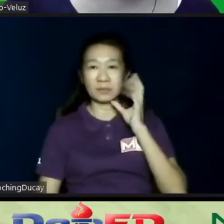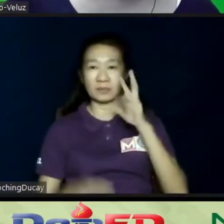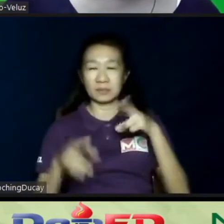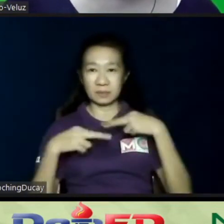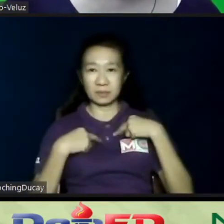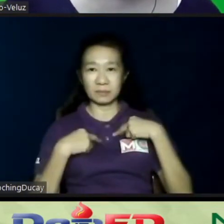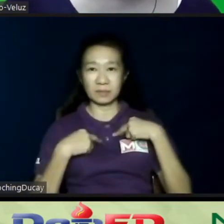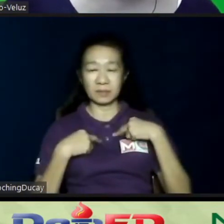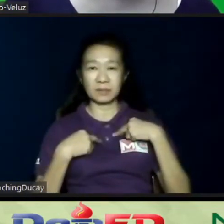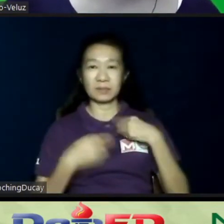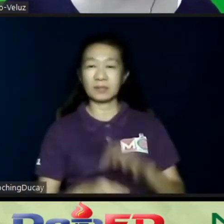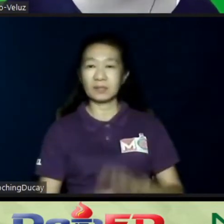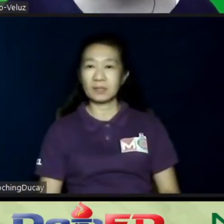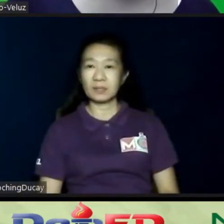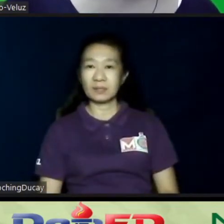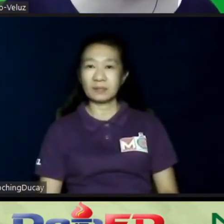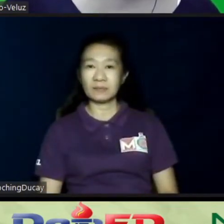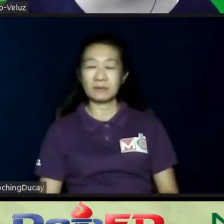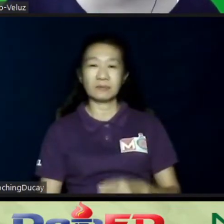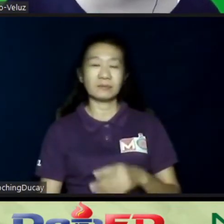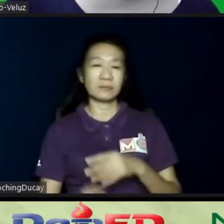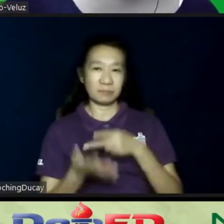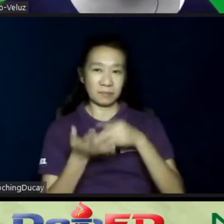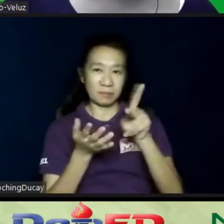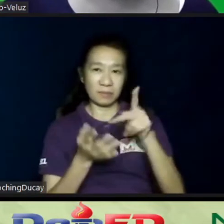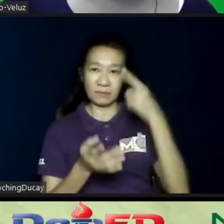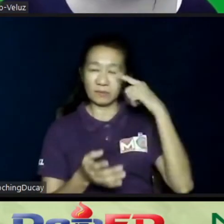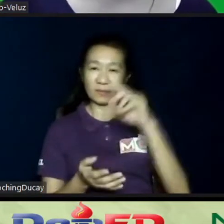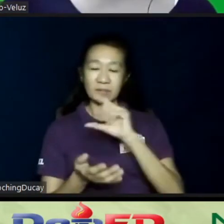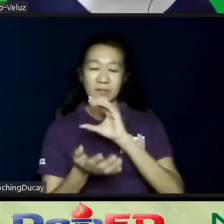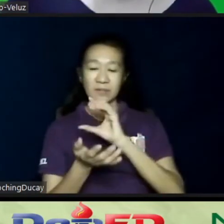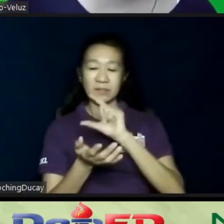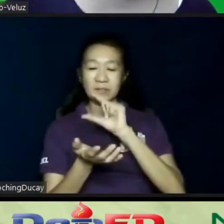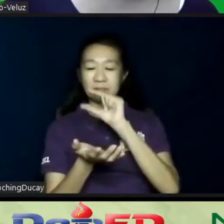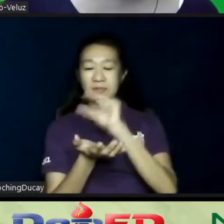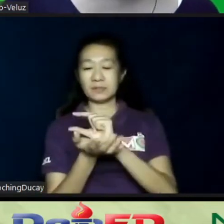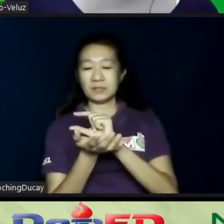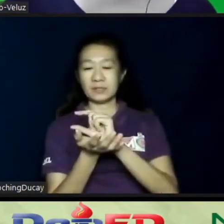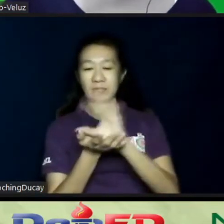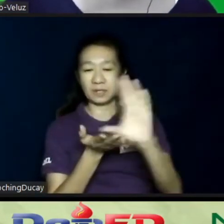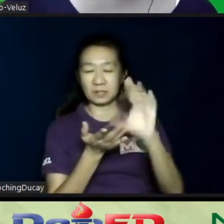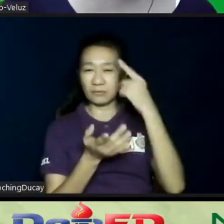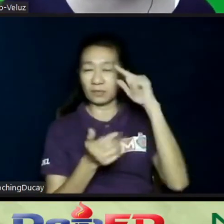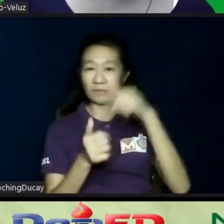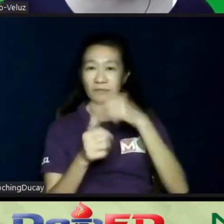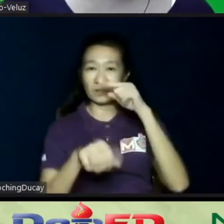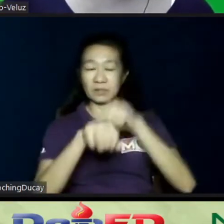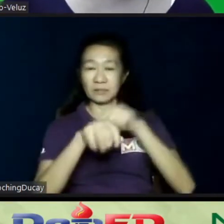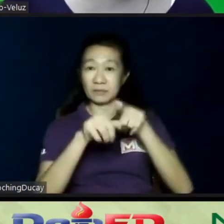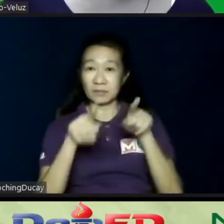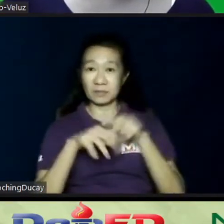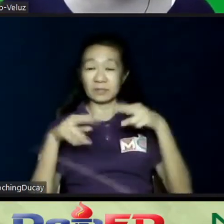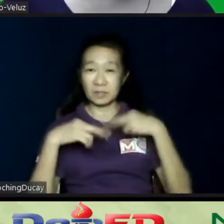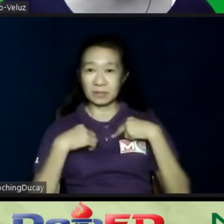payment from GCash, for example, for the first time and also receiving